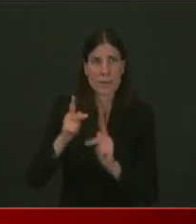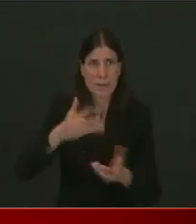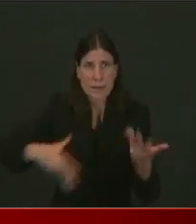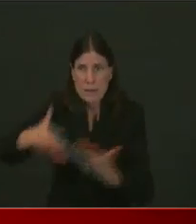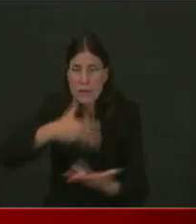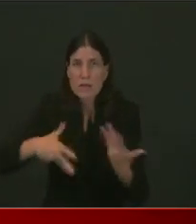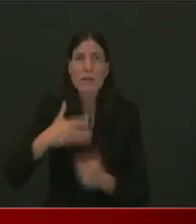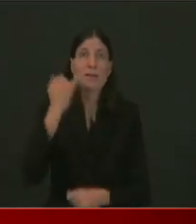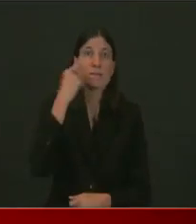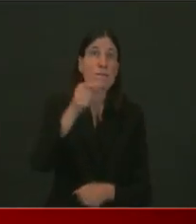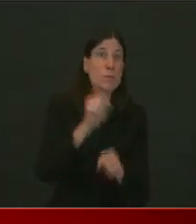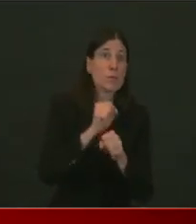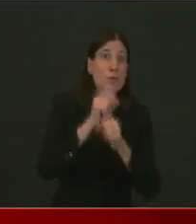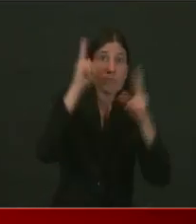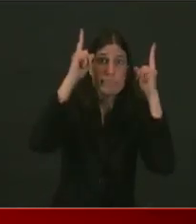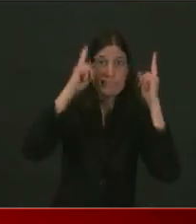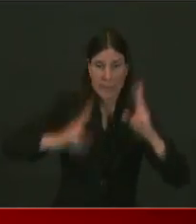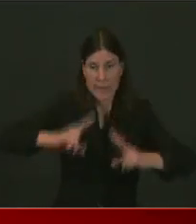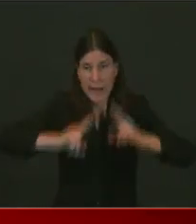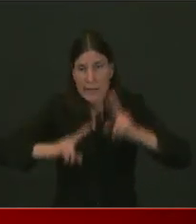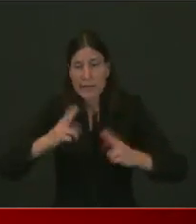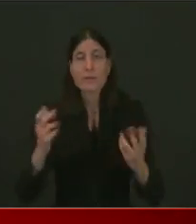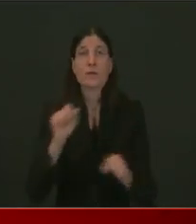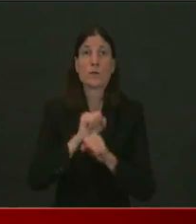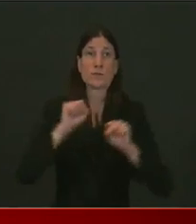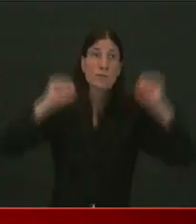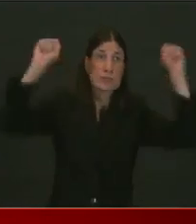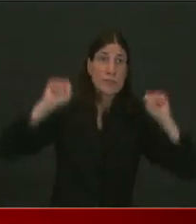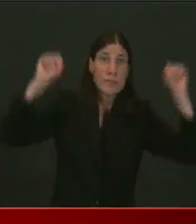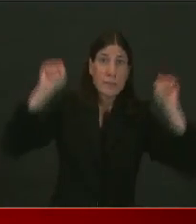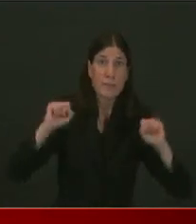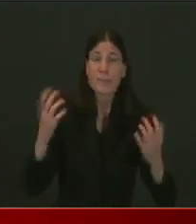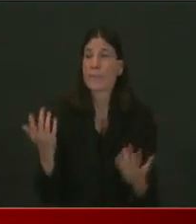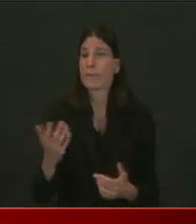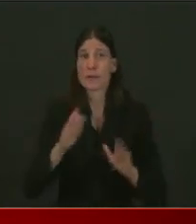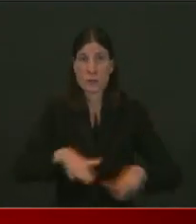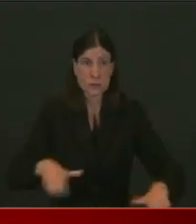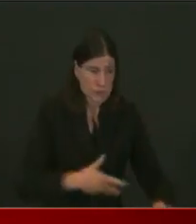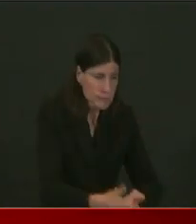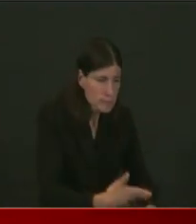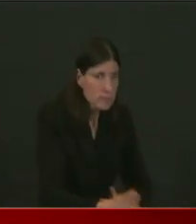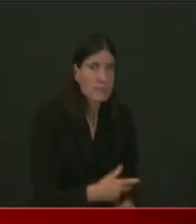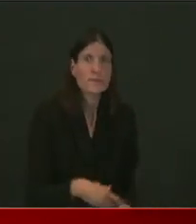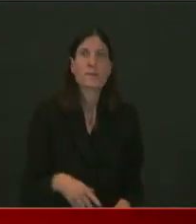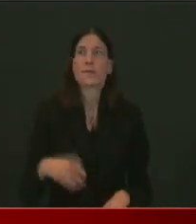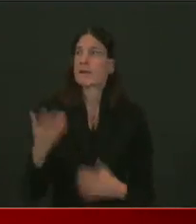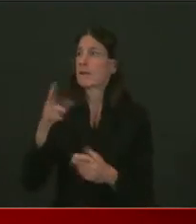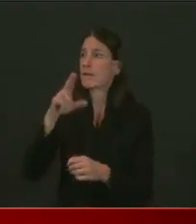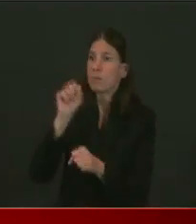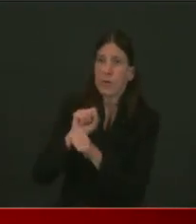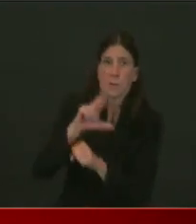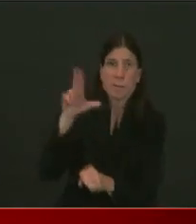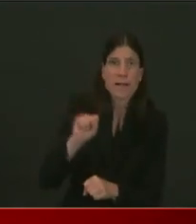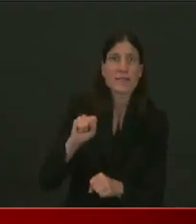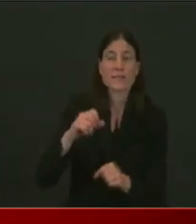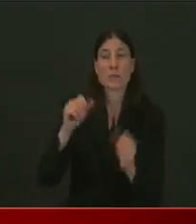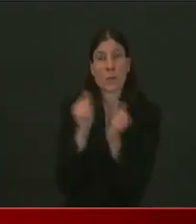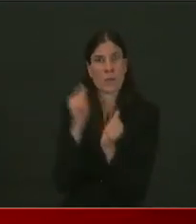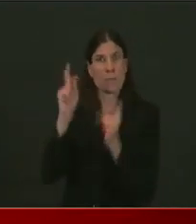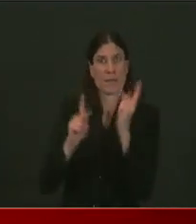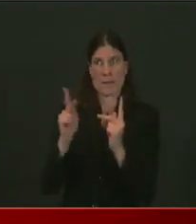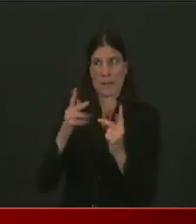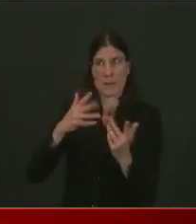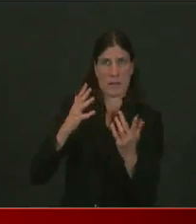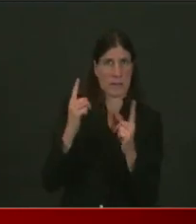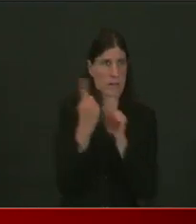you work in a gym, you're one of these close in contact businesses, you work at your childcare worker, if you could, please